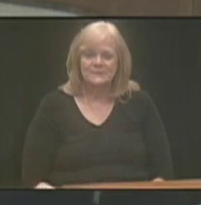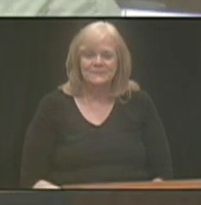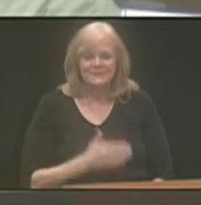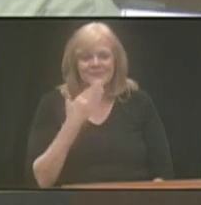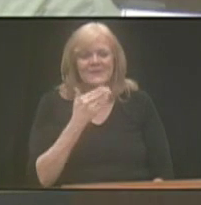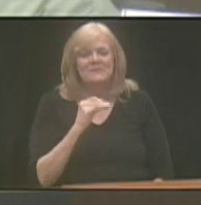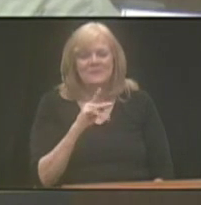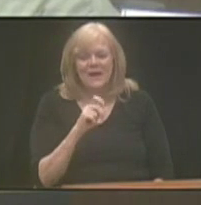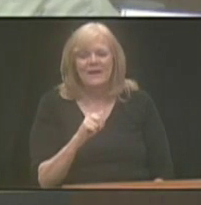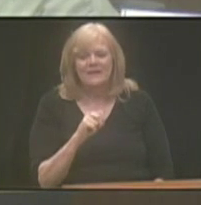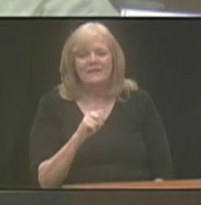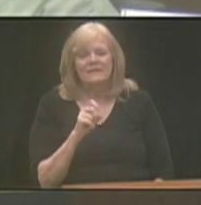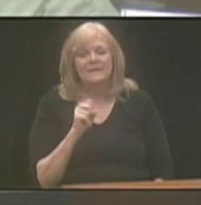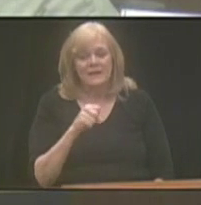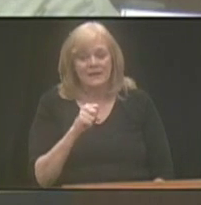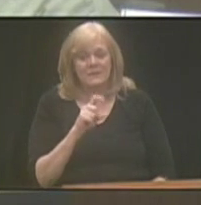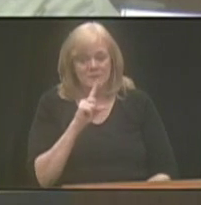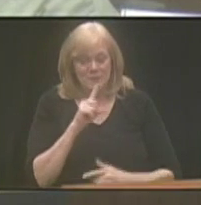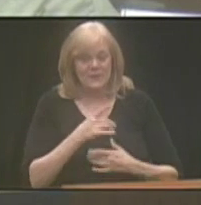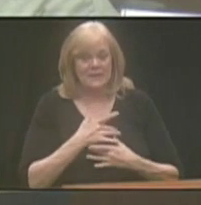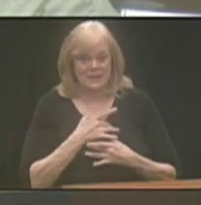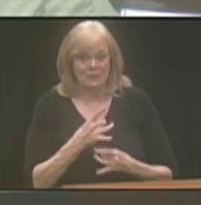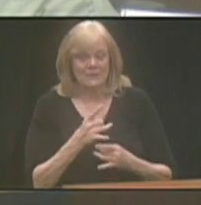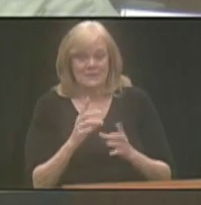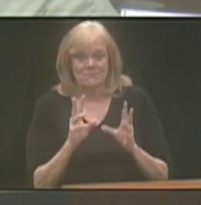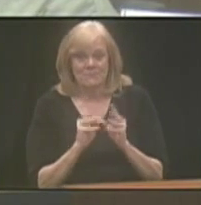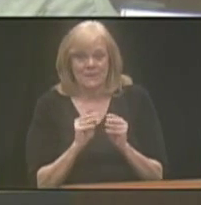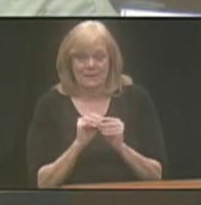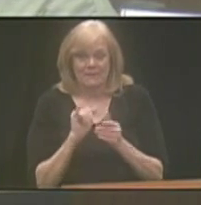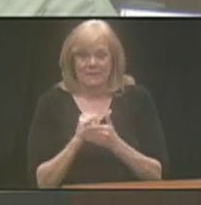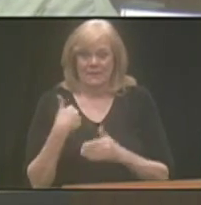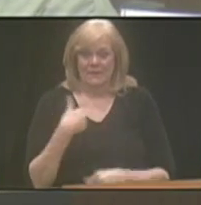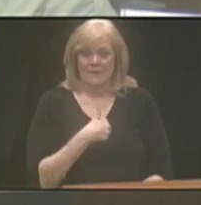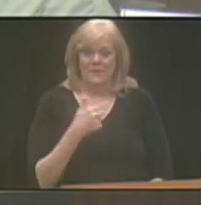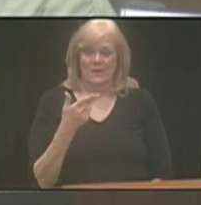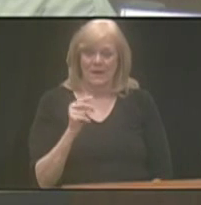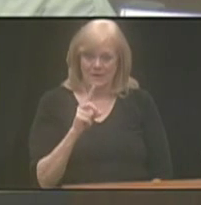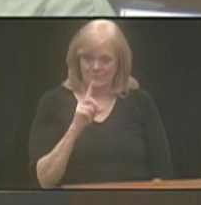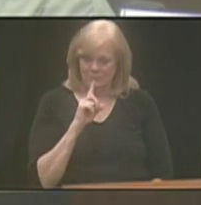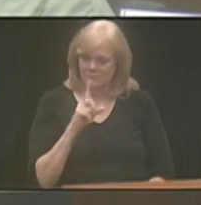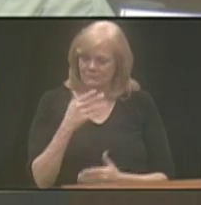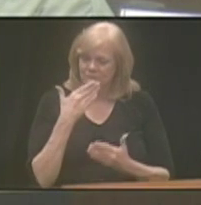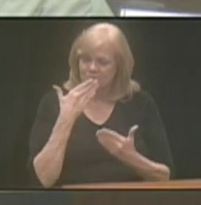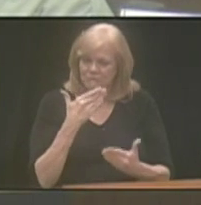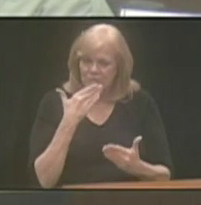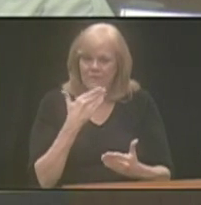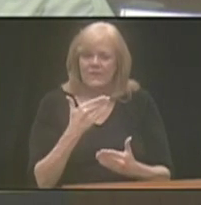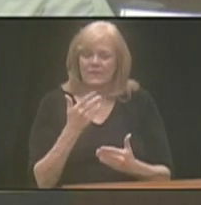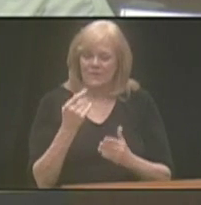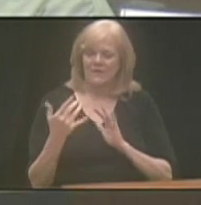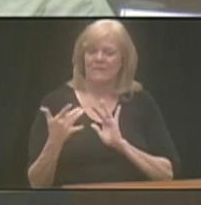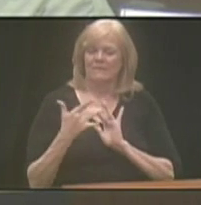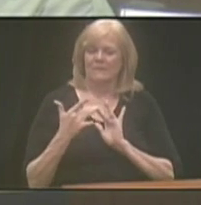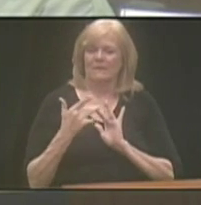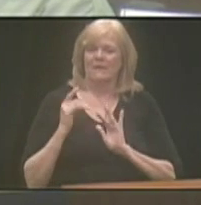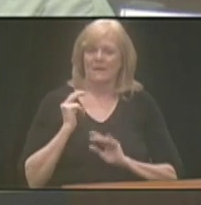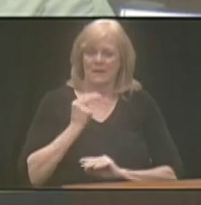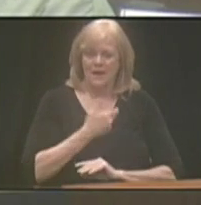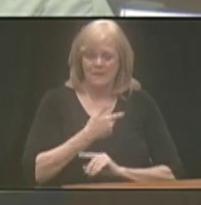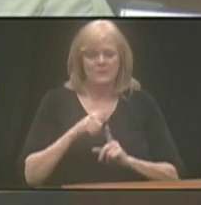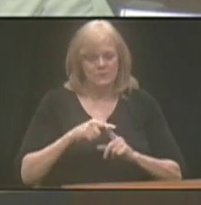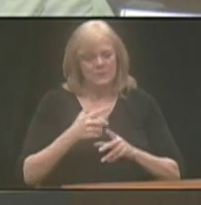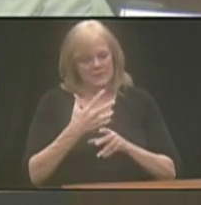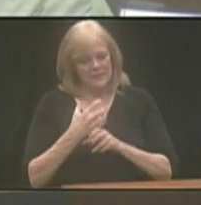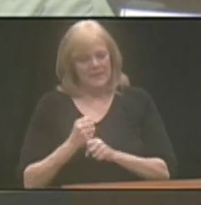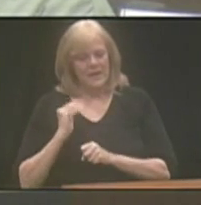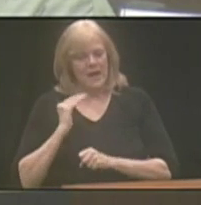Thanks, Mike. Yeah, it was a really interesting meeting that we had. We were really grateful that they reached out to us to